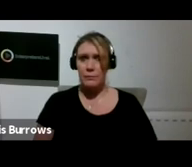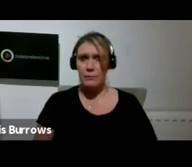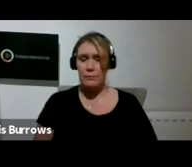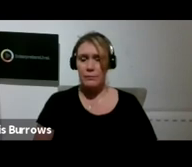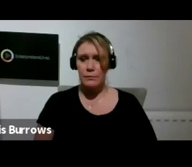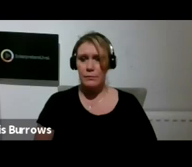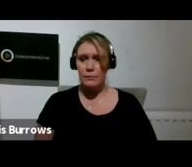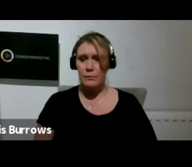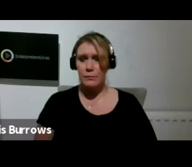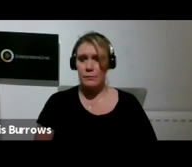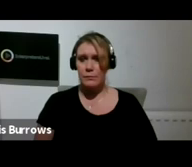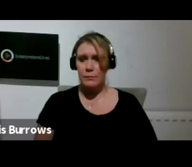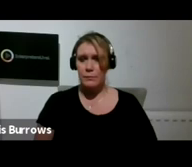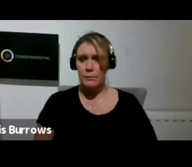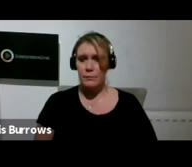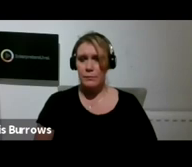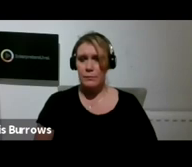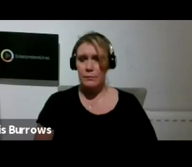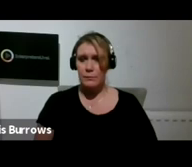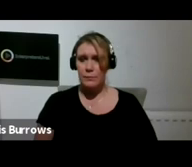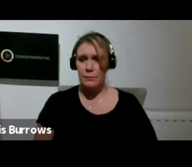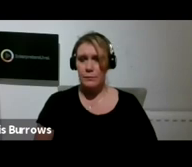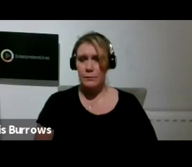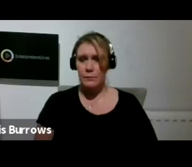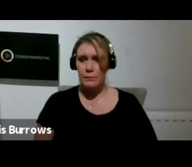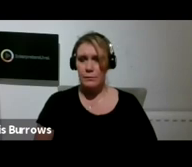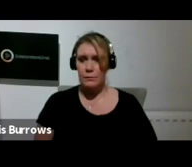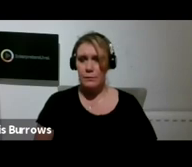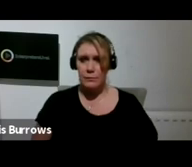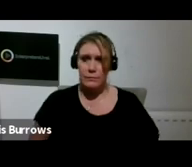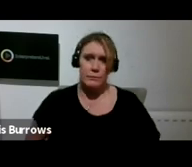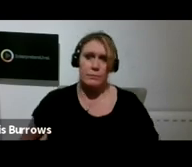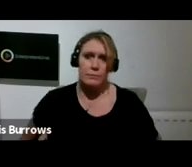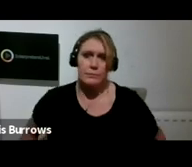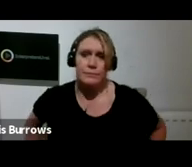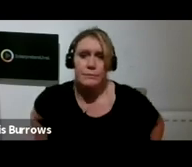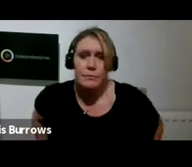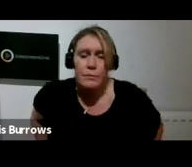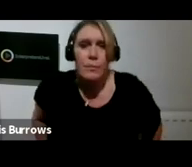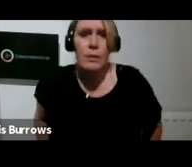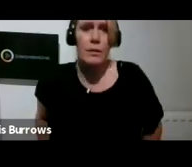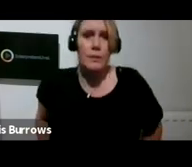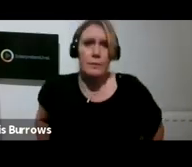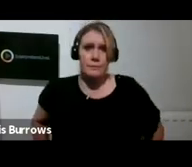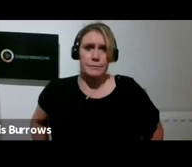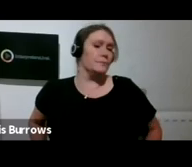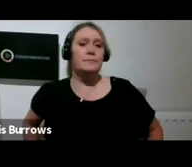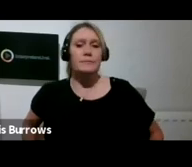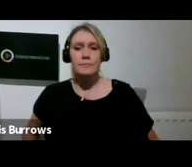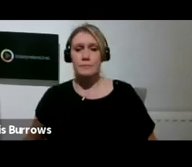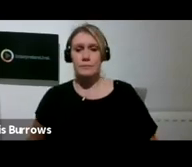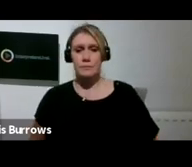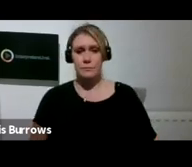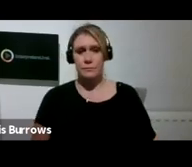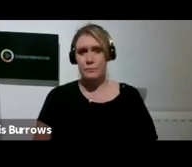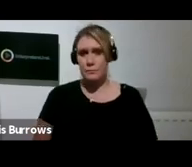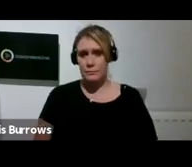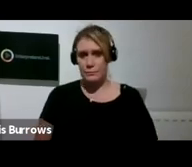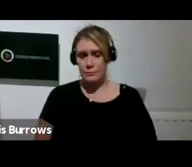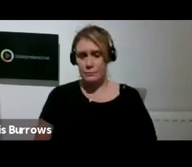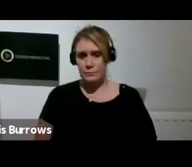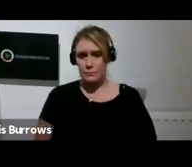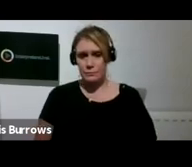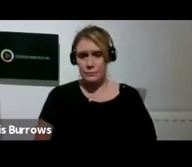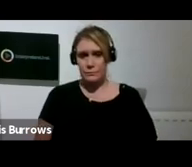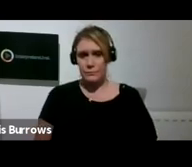based on Miles Davis's music of kind of blue. But